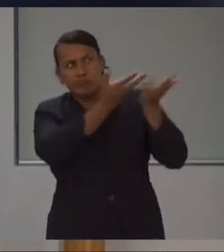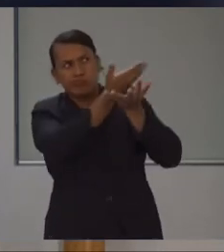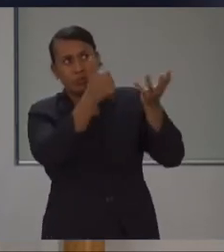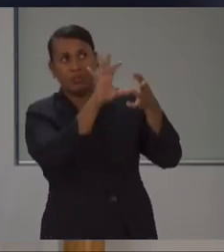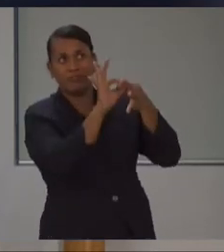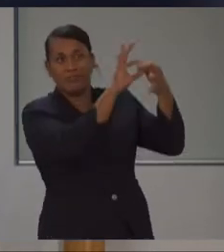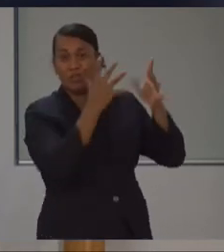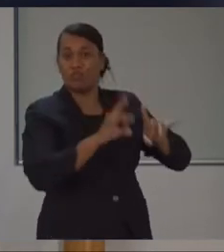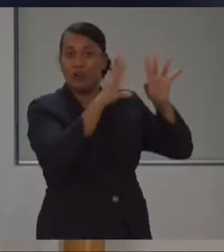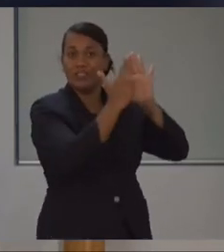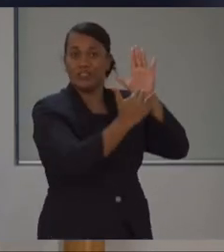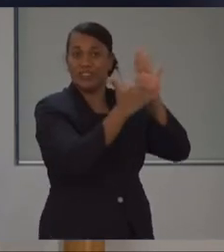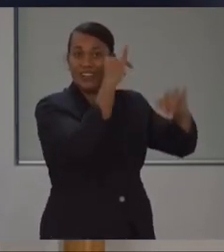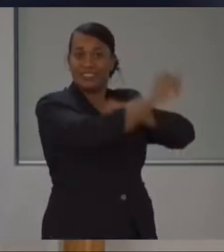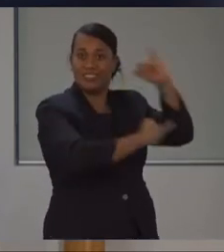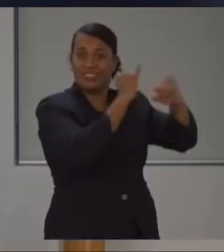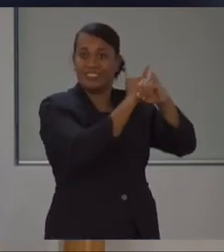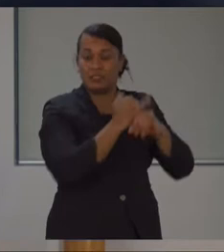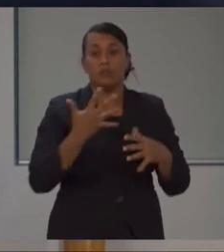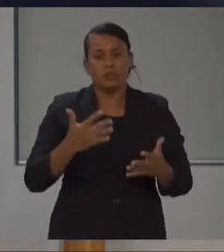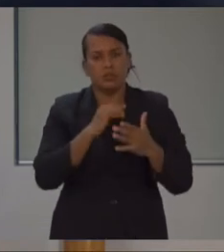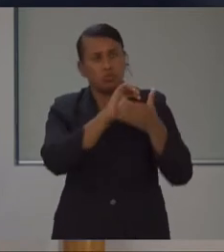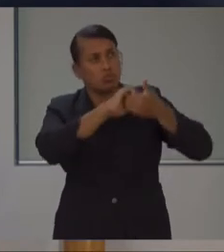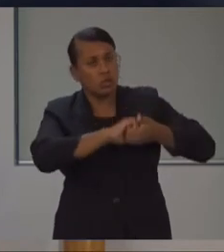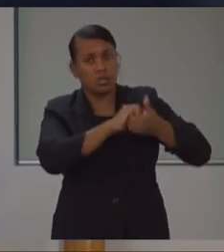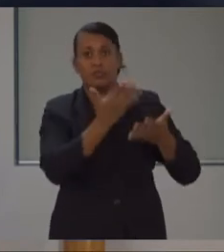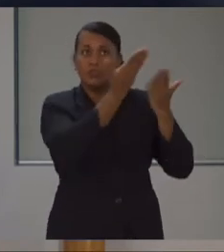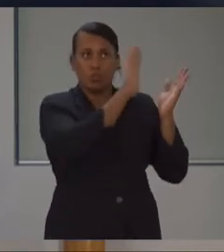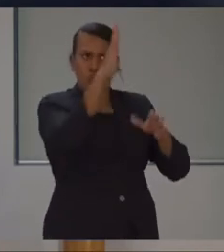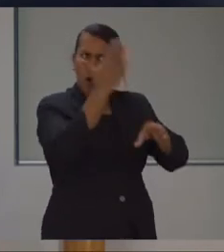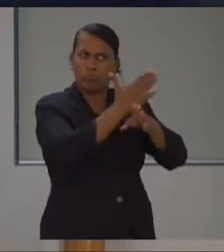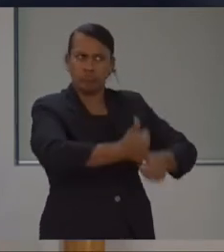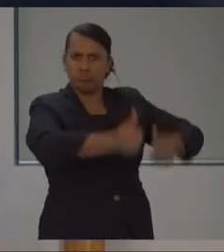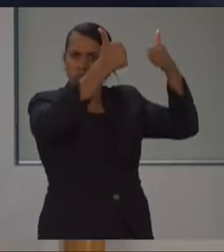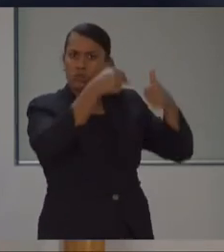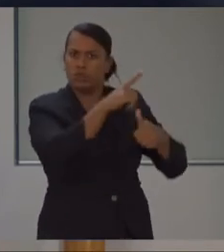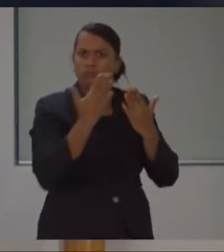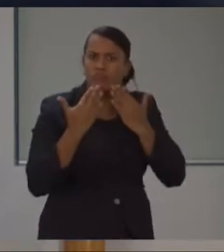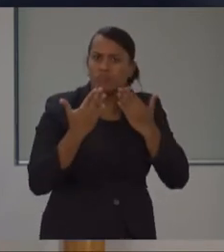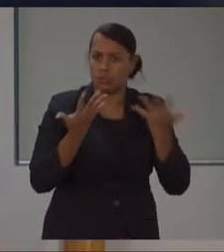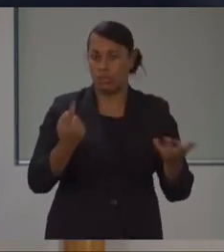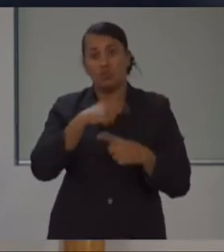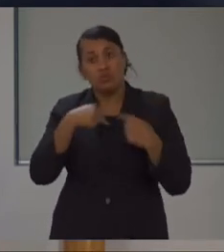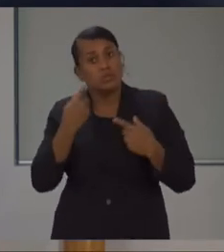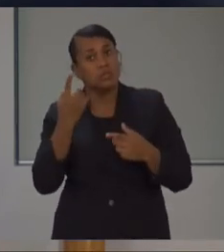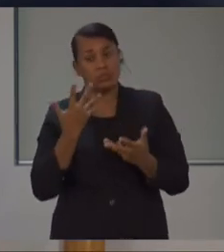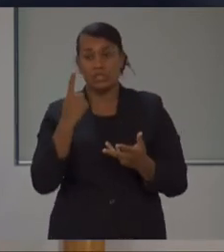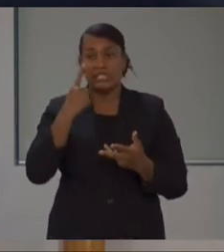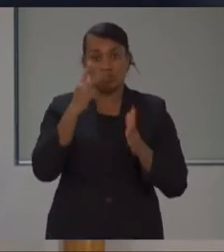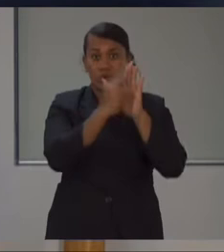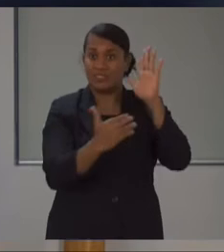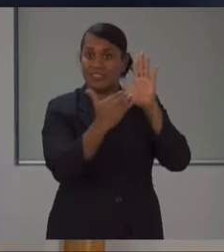with. And we congratulate them for their hard work. We note with interest that New Zealand, as of yesterday, had no new